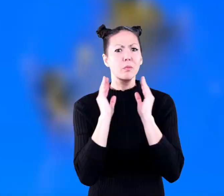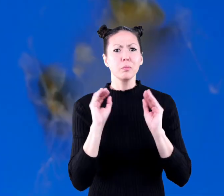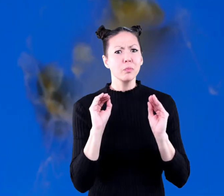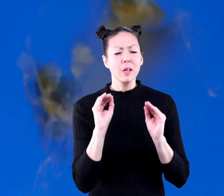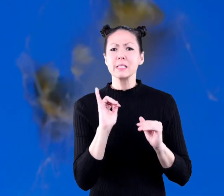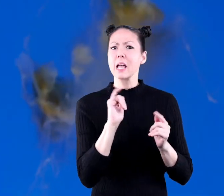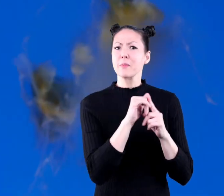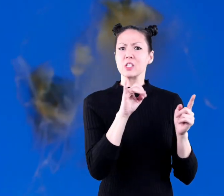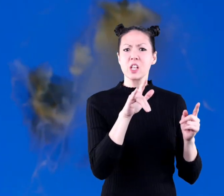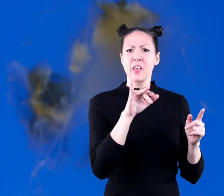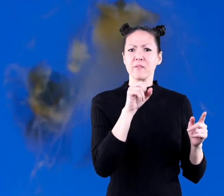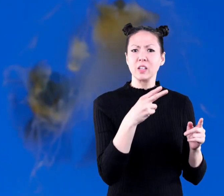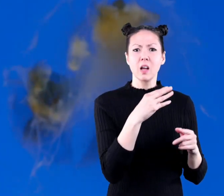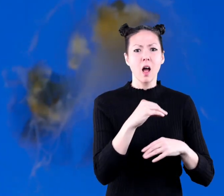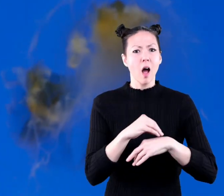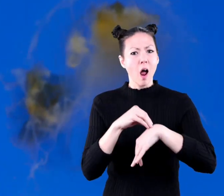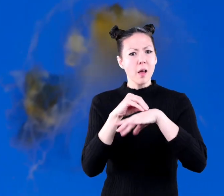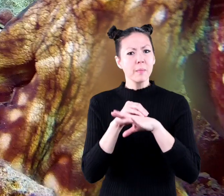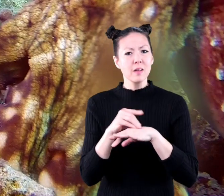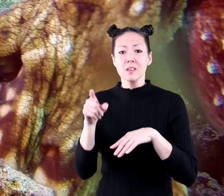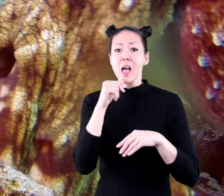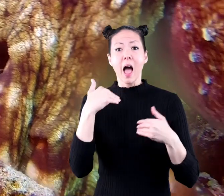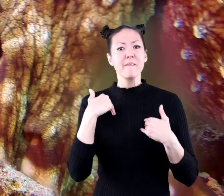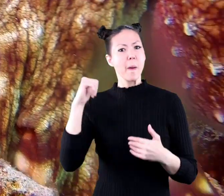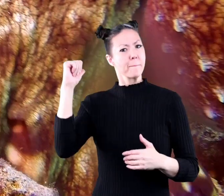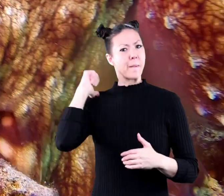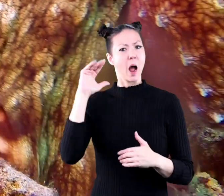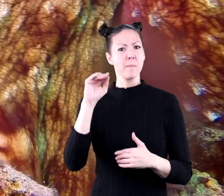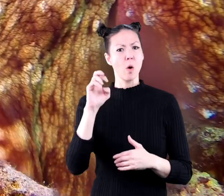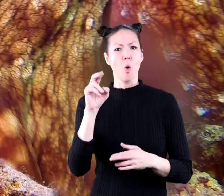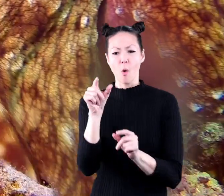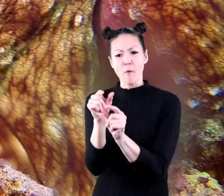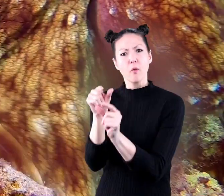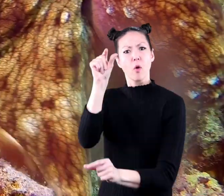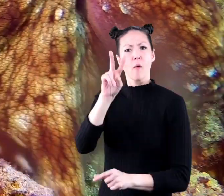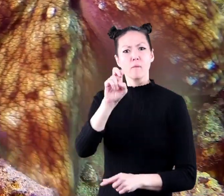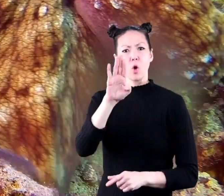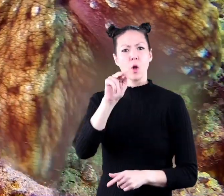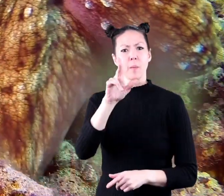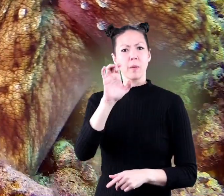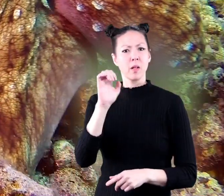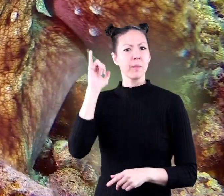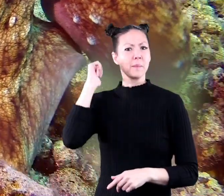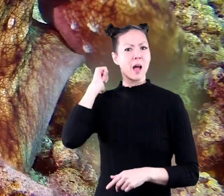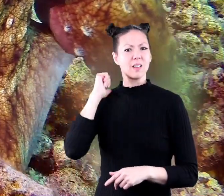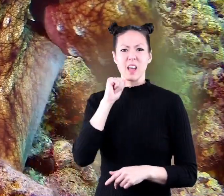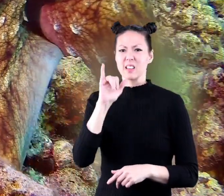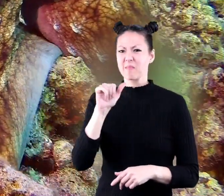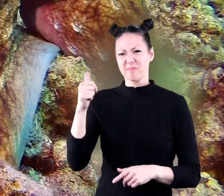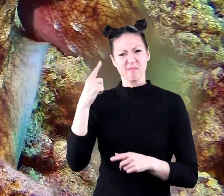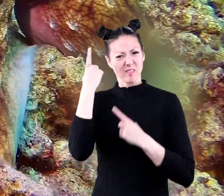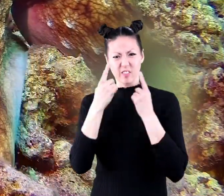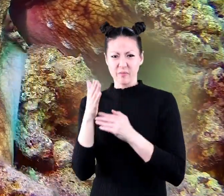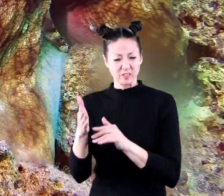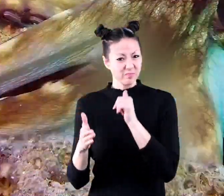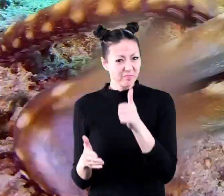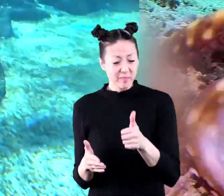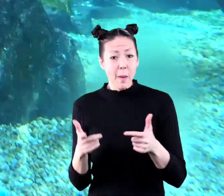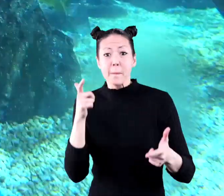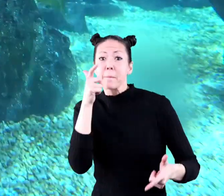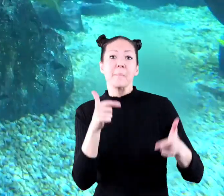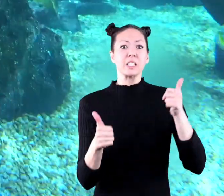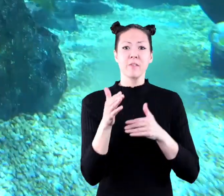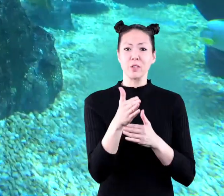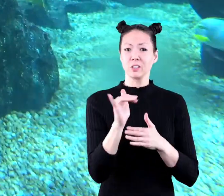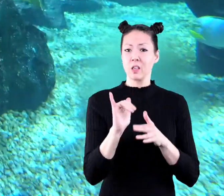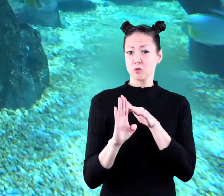and jellyfish and octopus do not have backbones or vertebrates so they are not fish either the